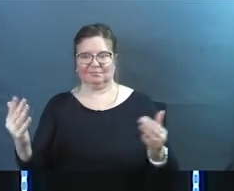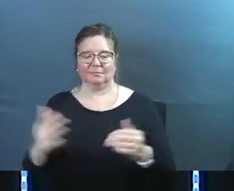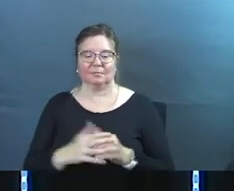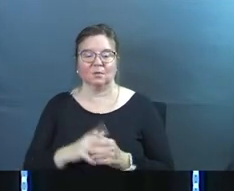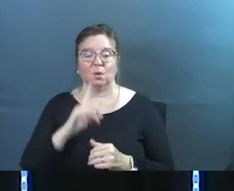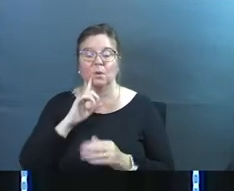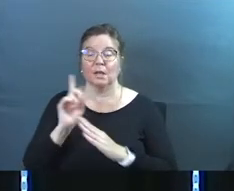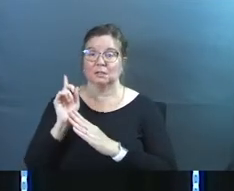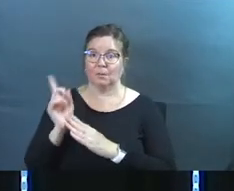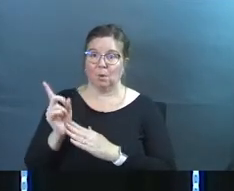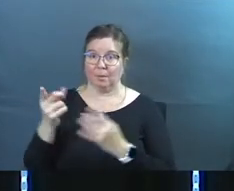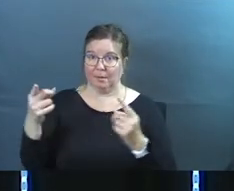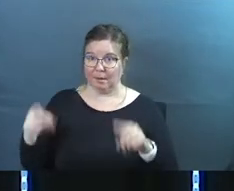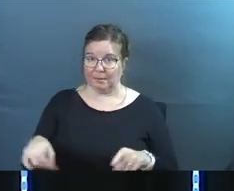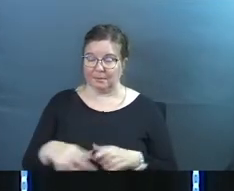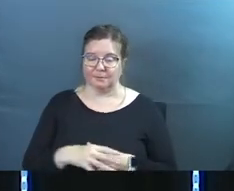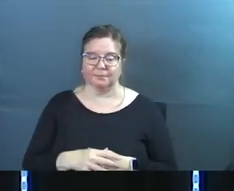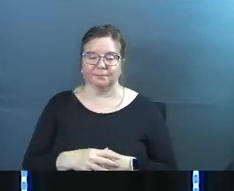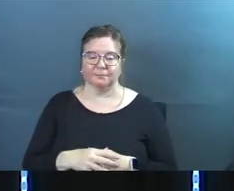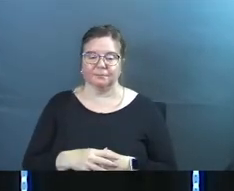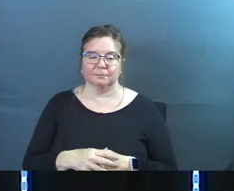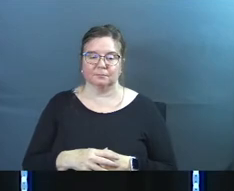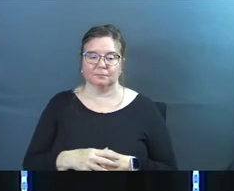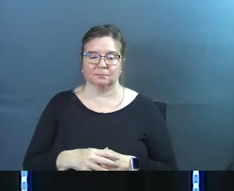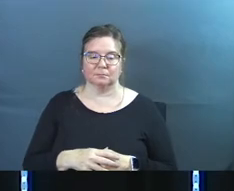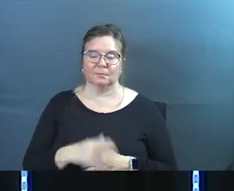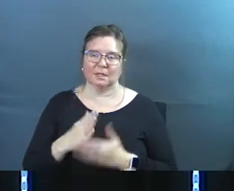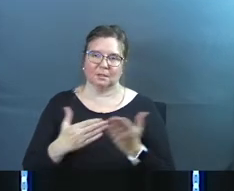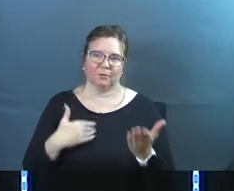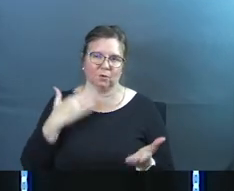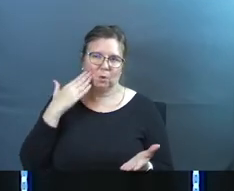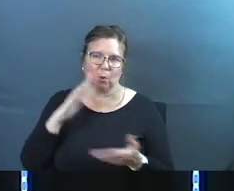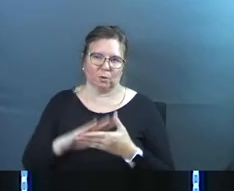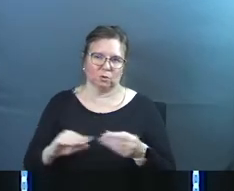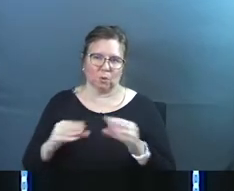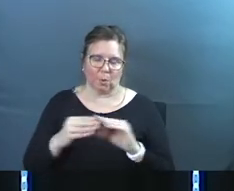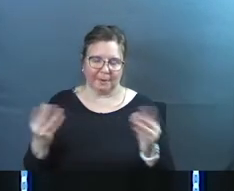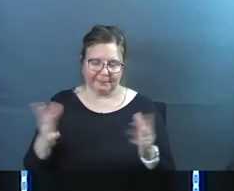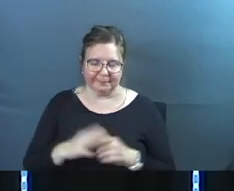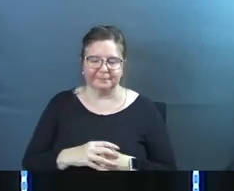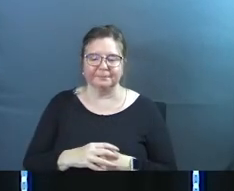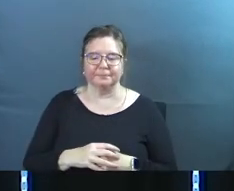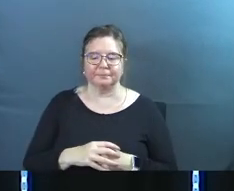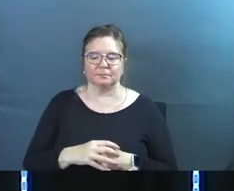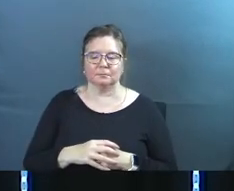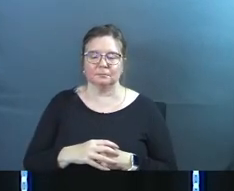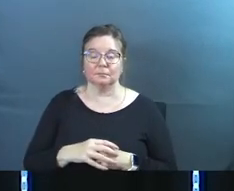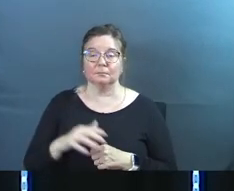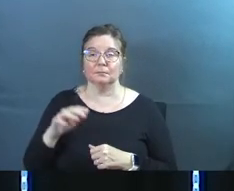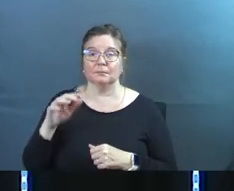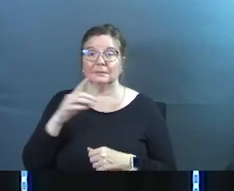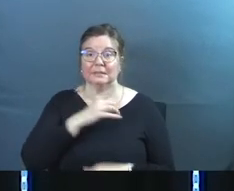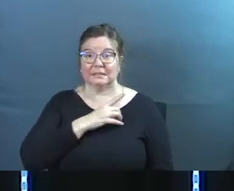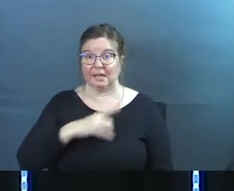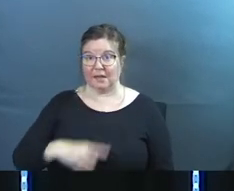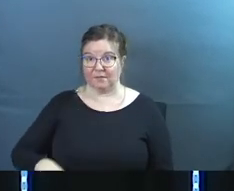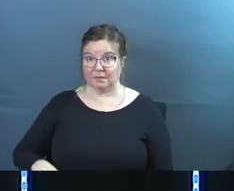so there's this moment that happens and some of you might know the story but David